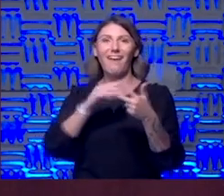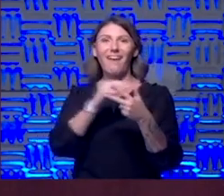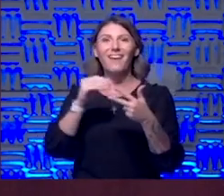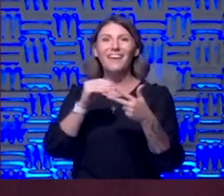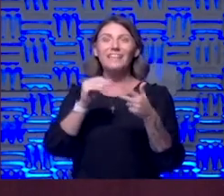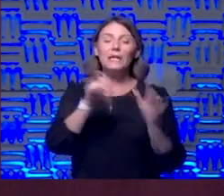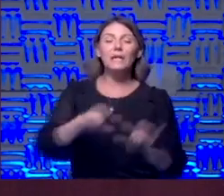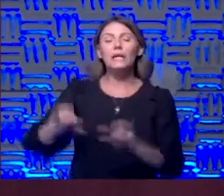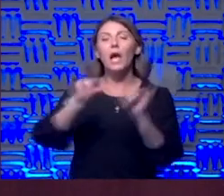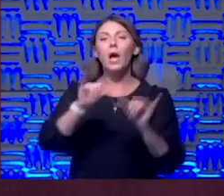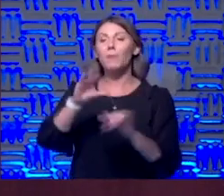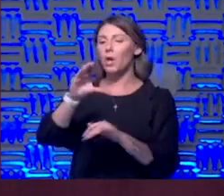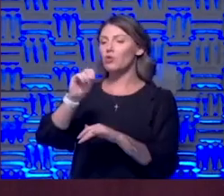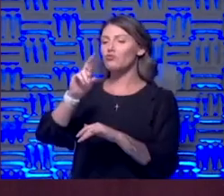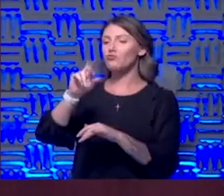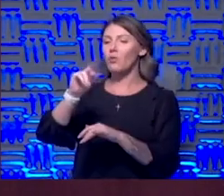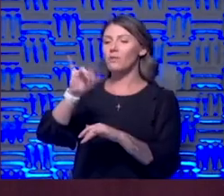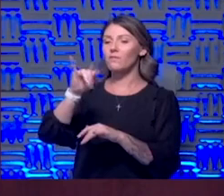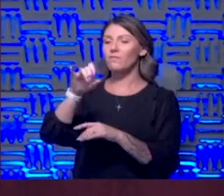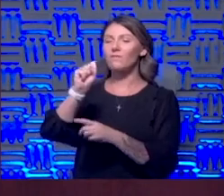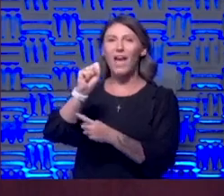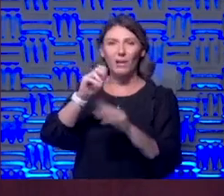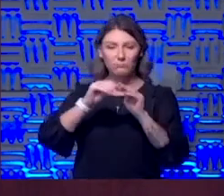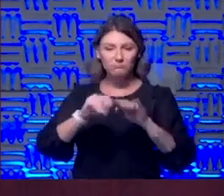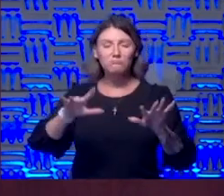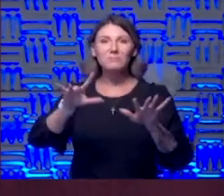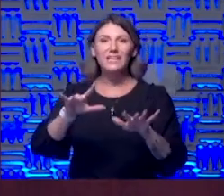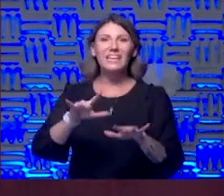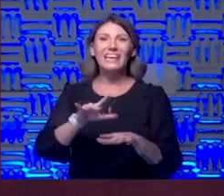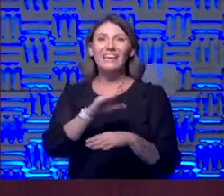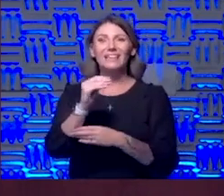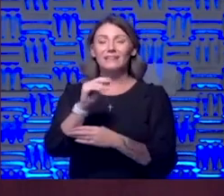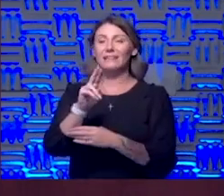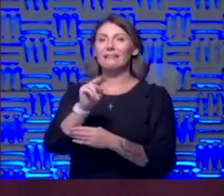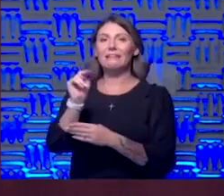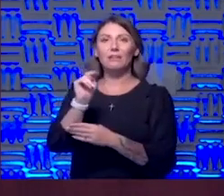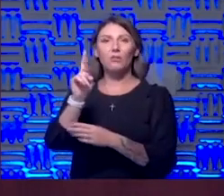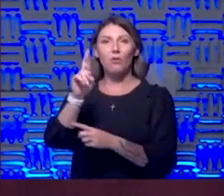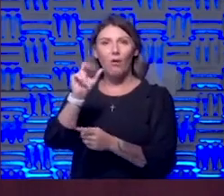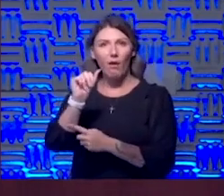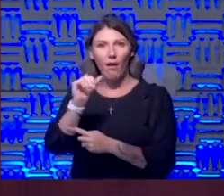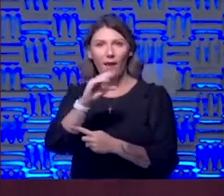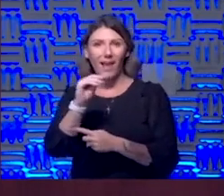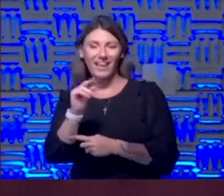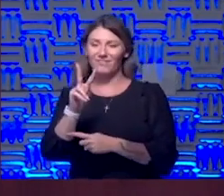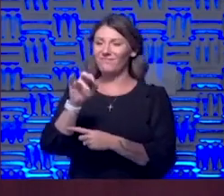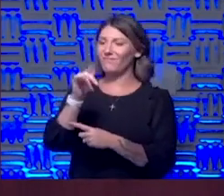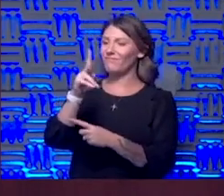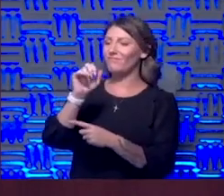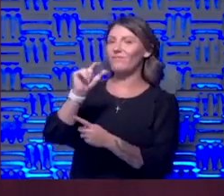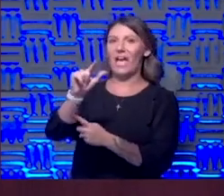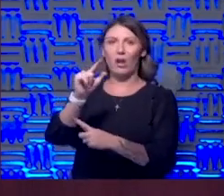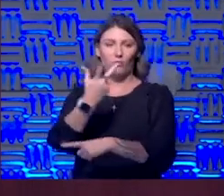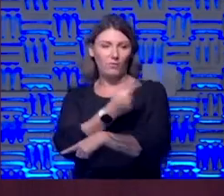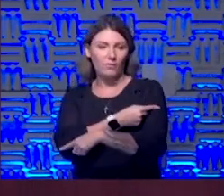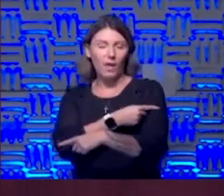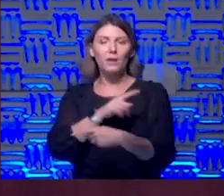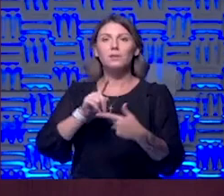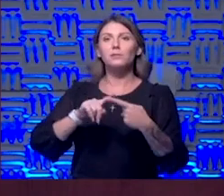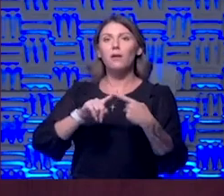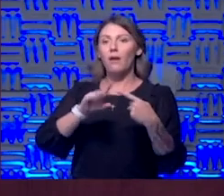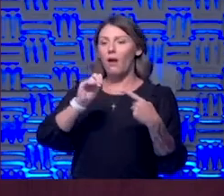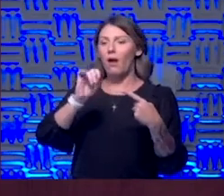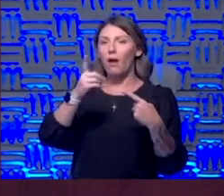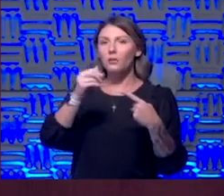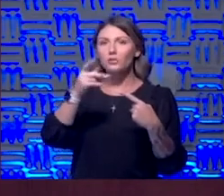community and the new developments these are the mRNA vaccines and the viral vector vaccines one is the Oxford and one